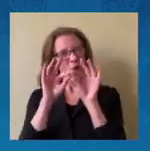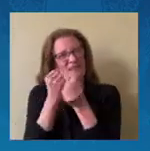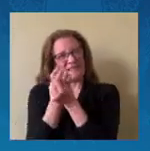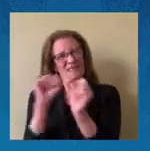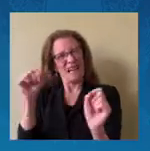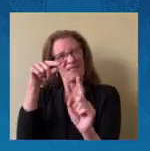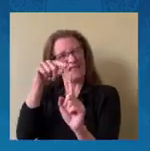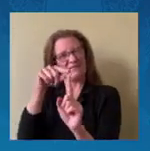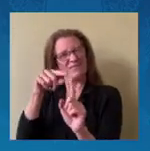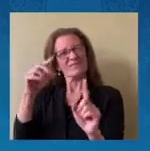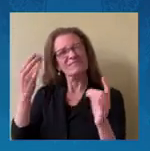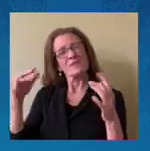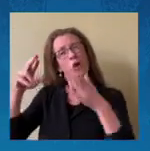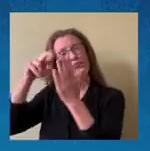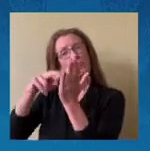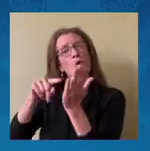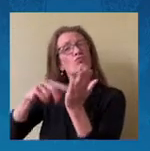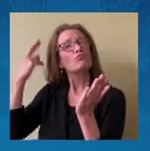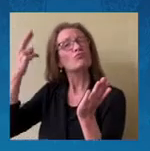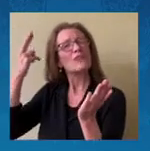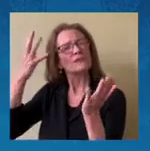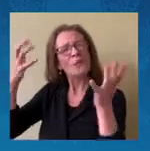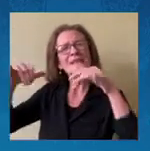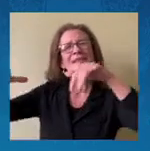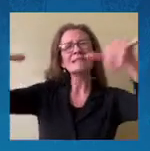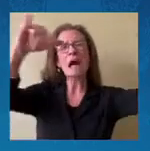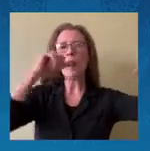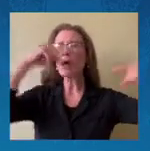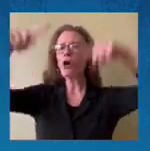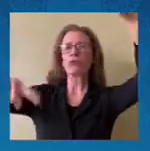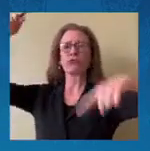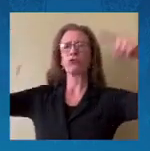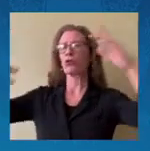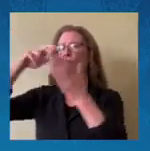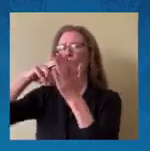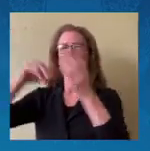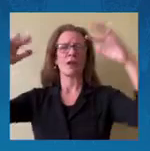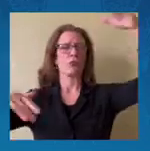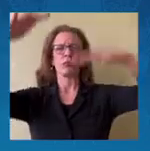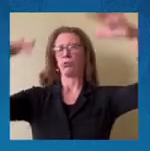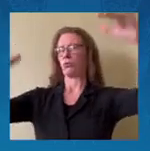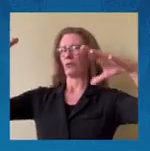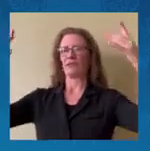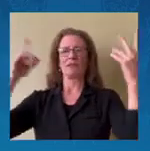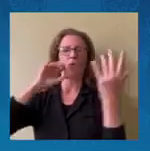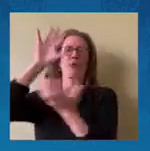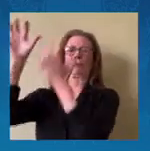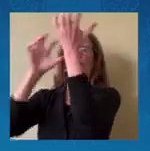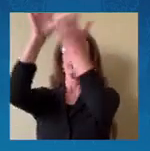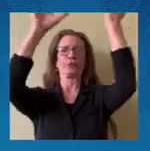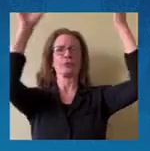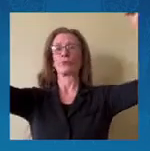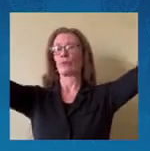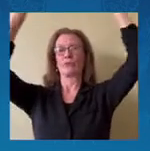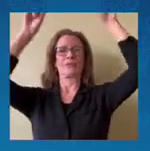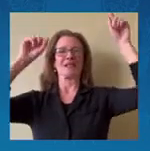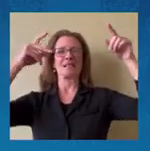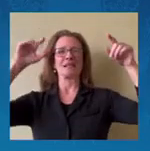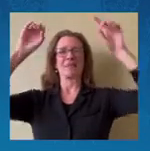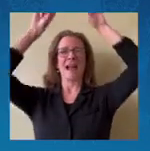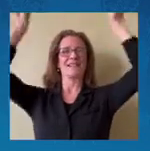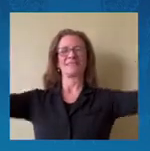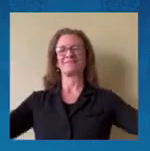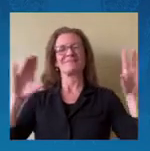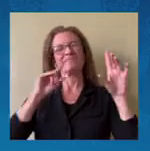confusion. Coming out of a lack. Of rules and norms. That govern. The road. So with that. I'm going to